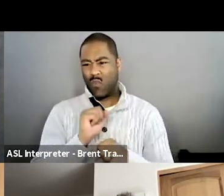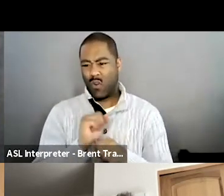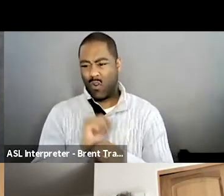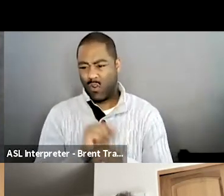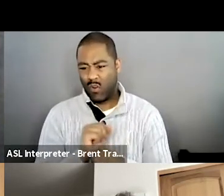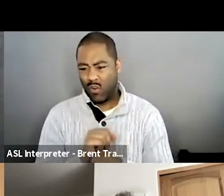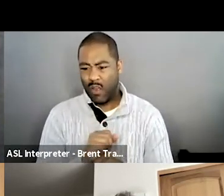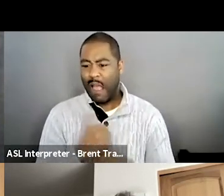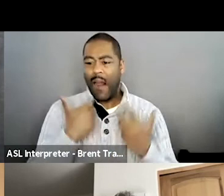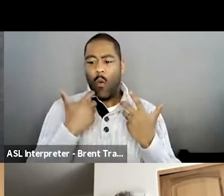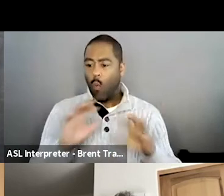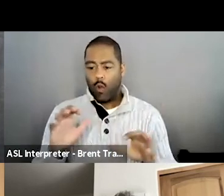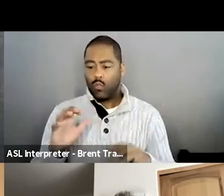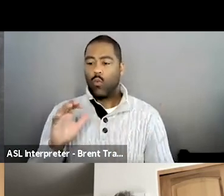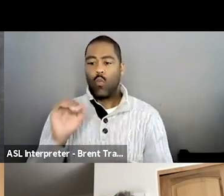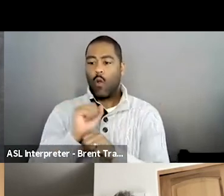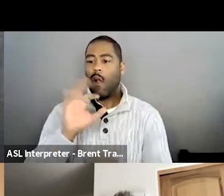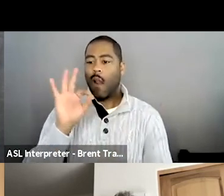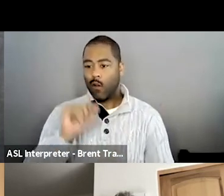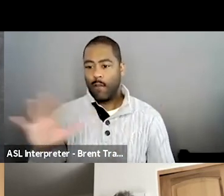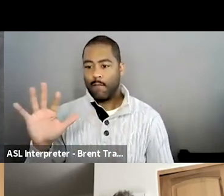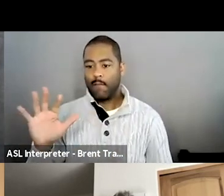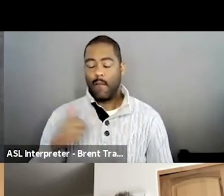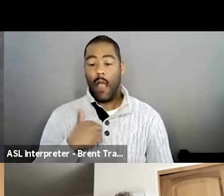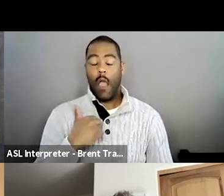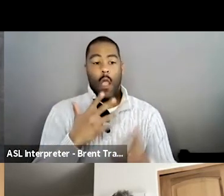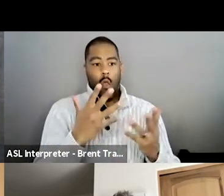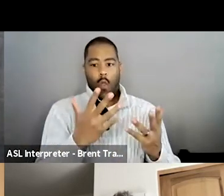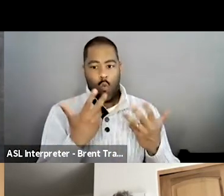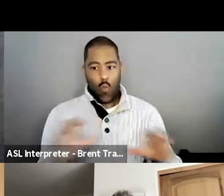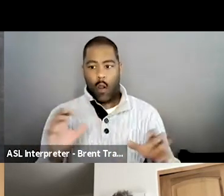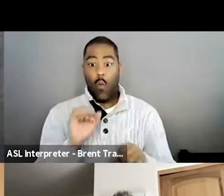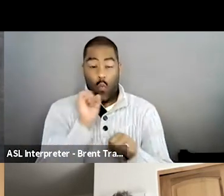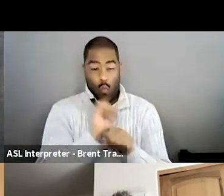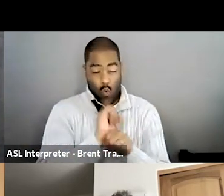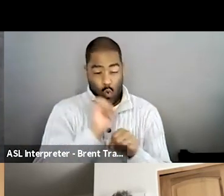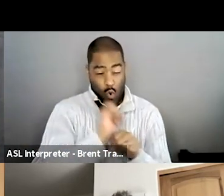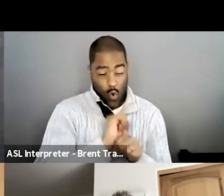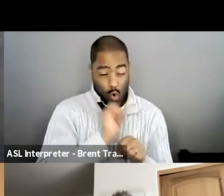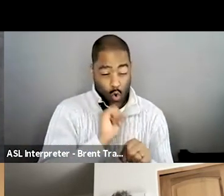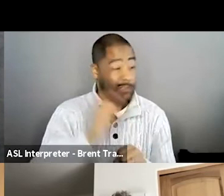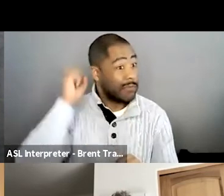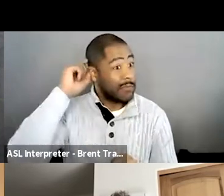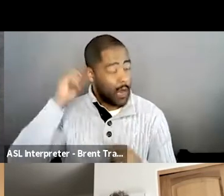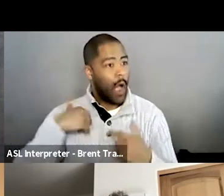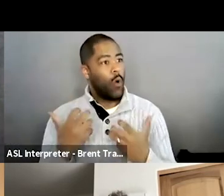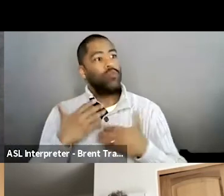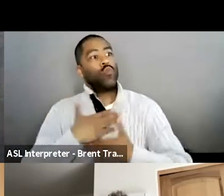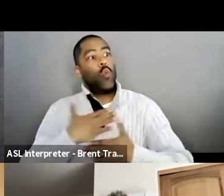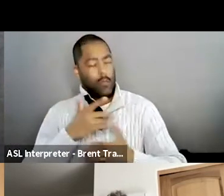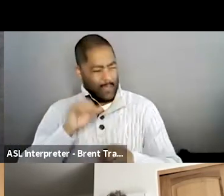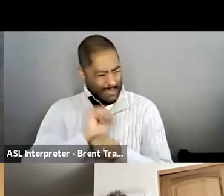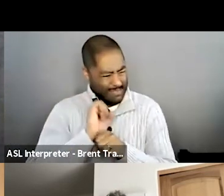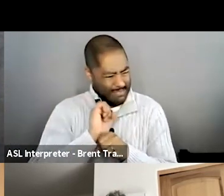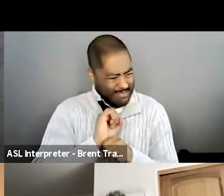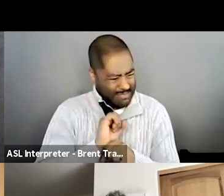where I live to work versus work to live. Um, that's what I want. And I also work